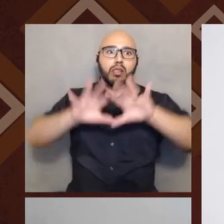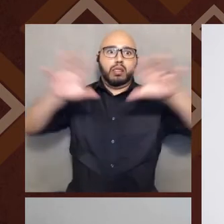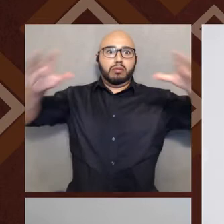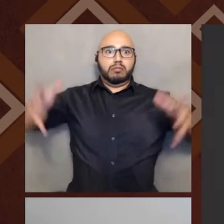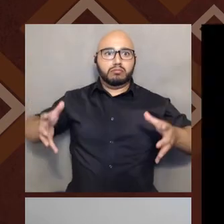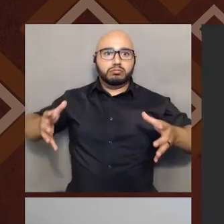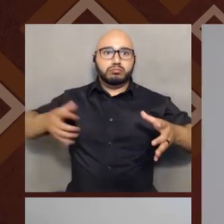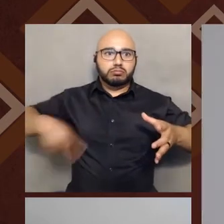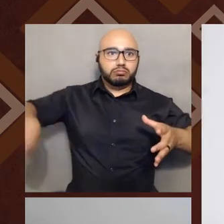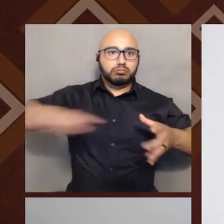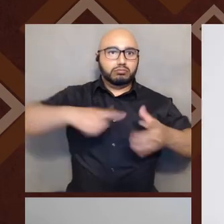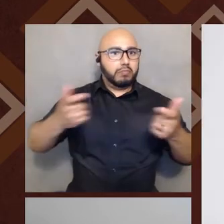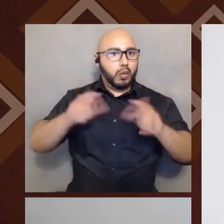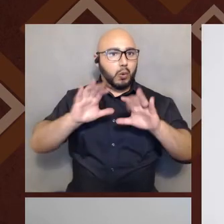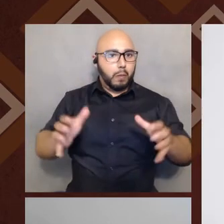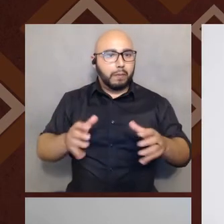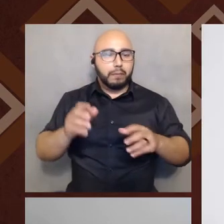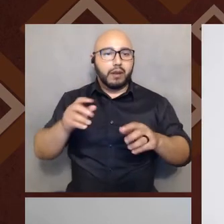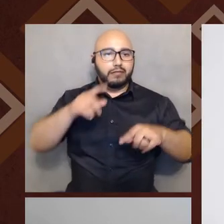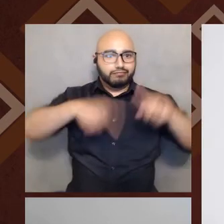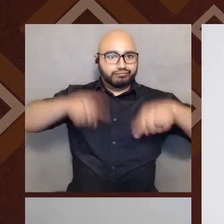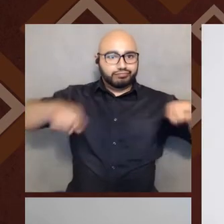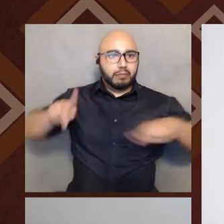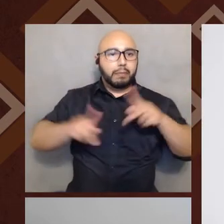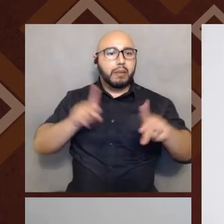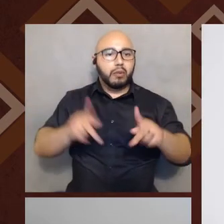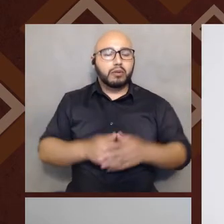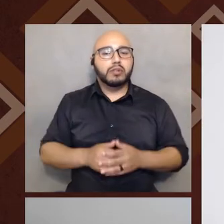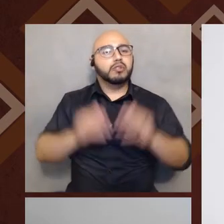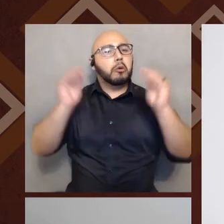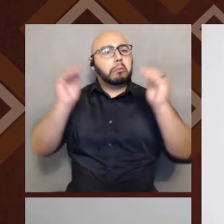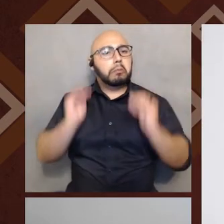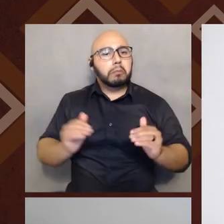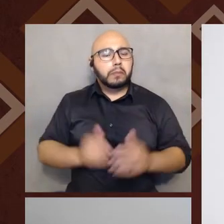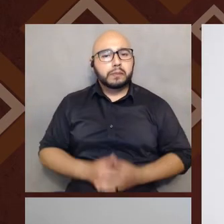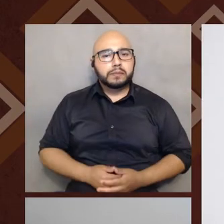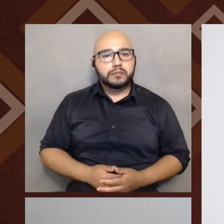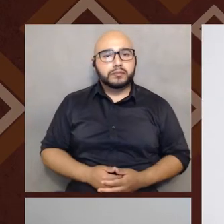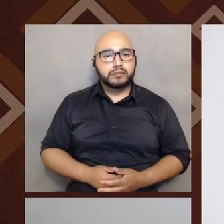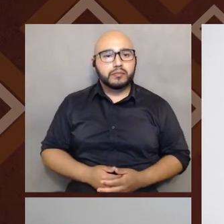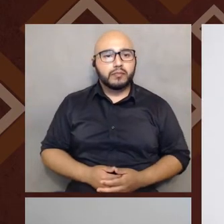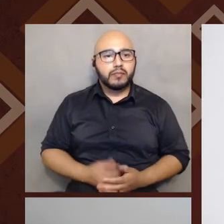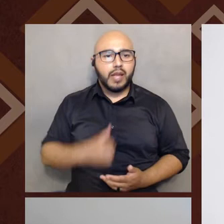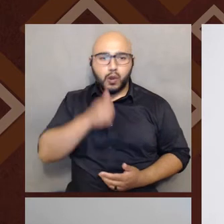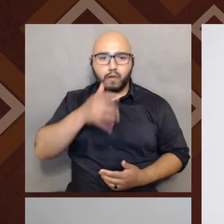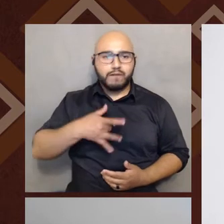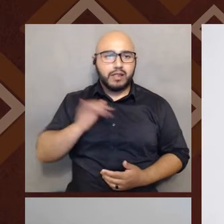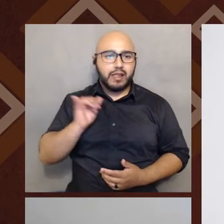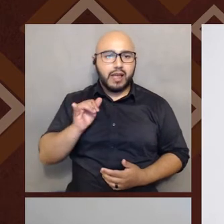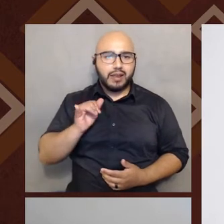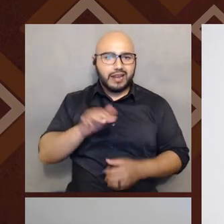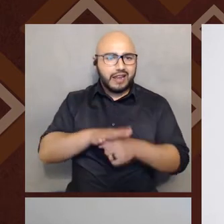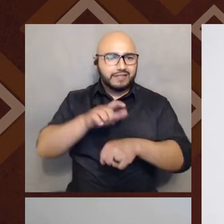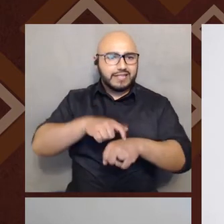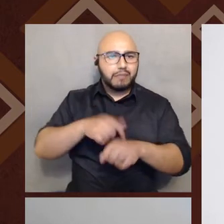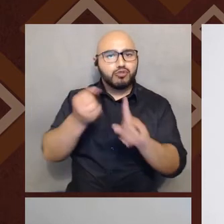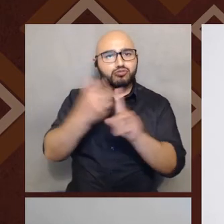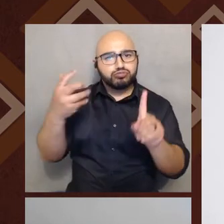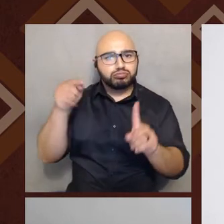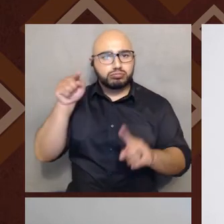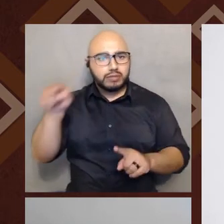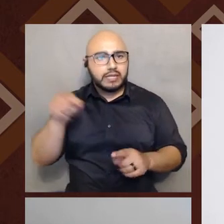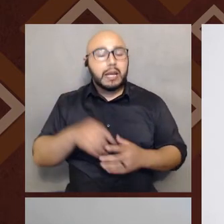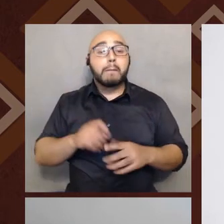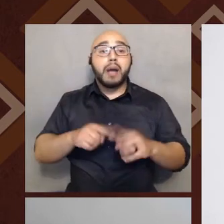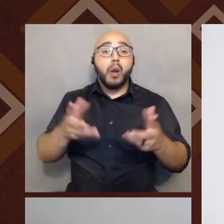So, um, let's, I think we can move on. I don't feel like I really have time, I think, to get into, but I wanted to